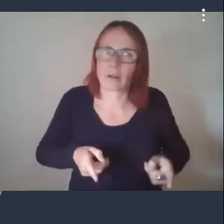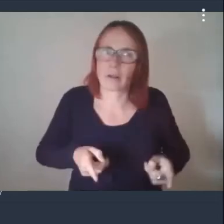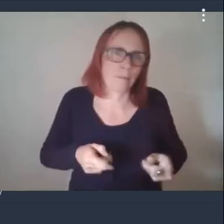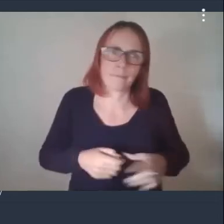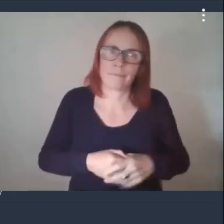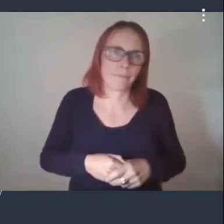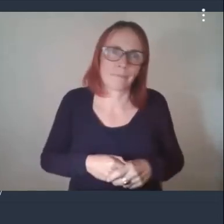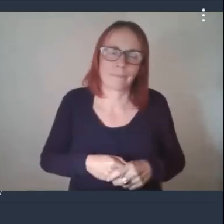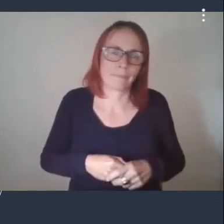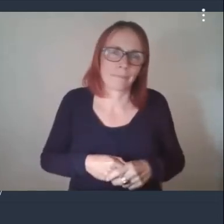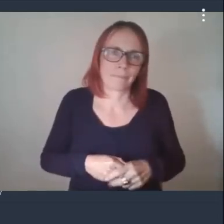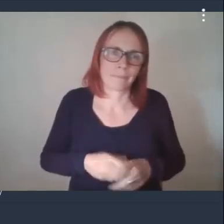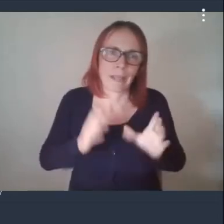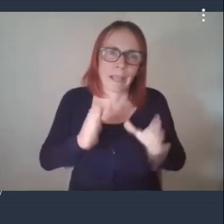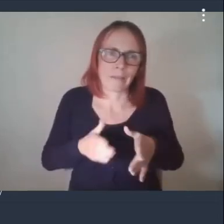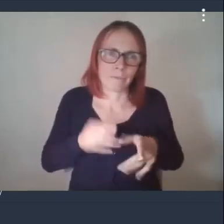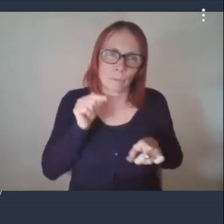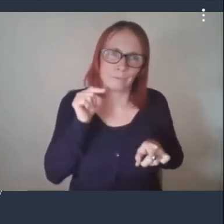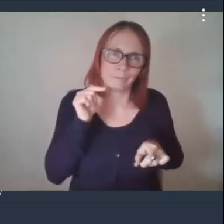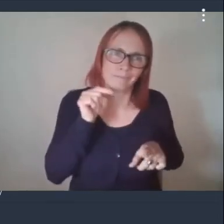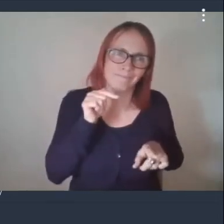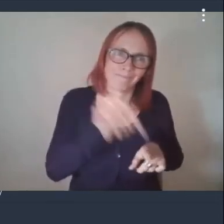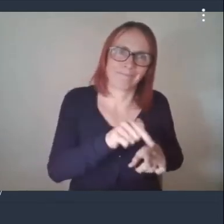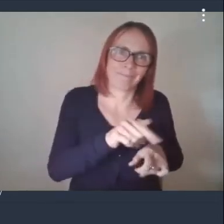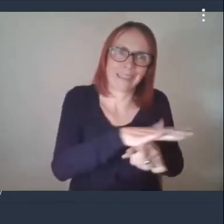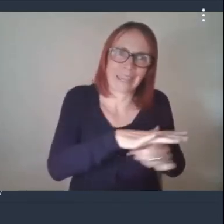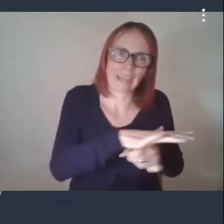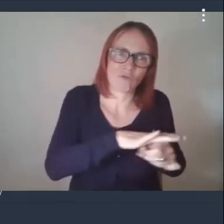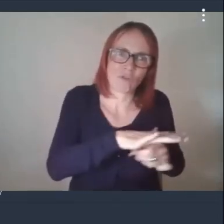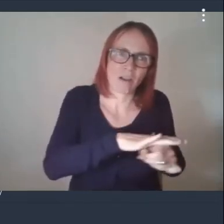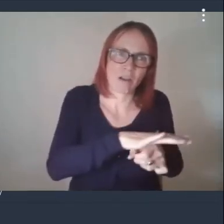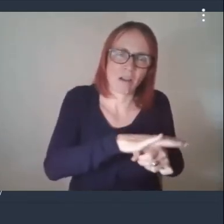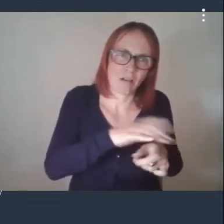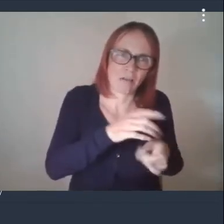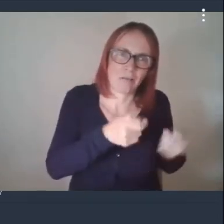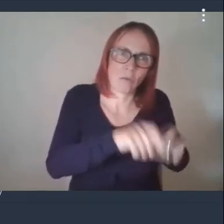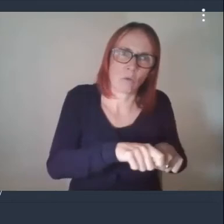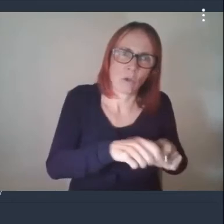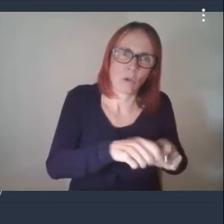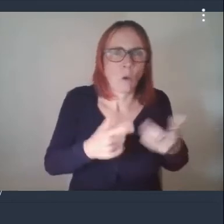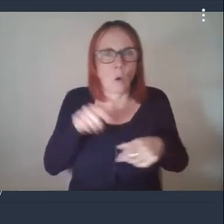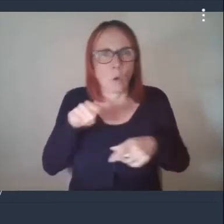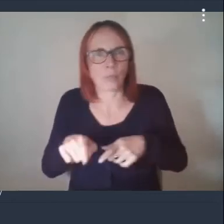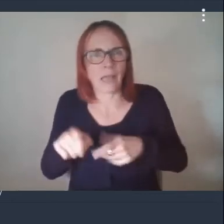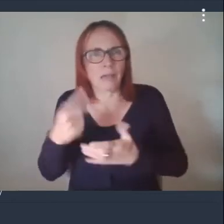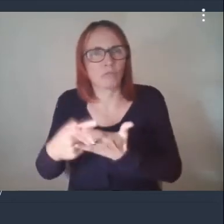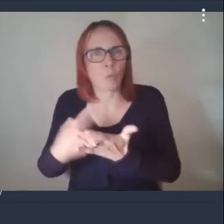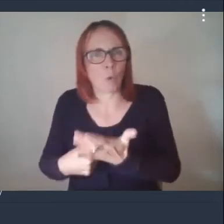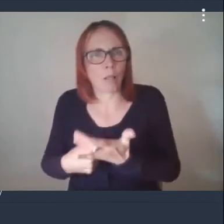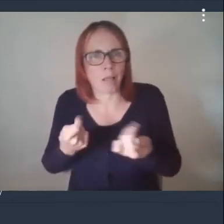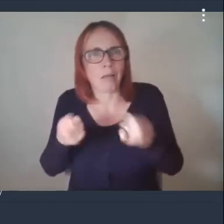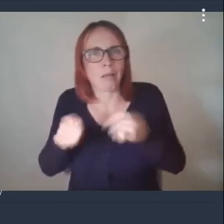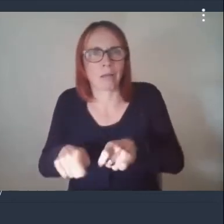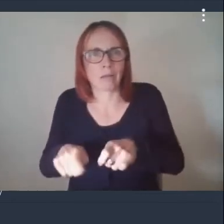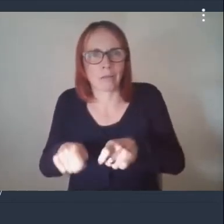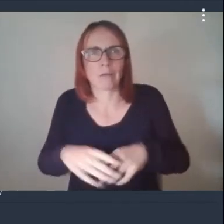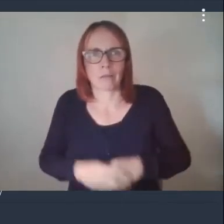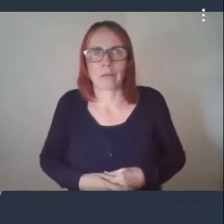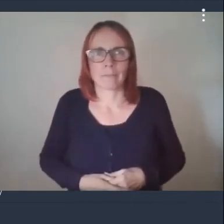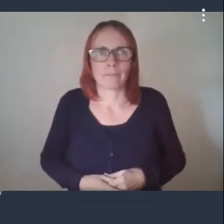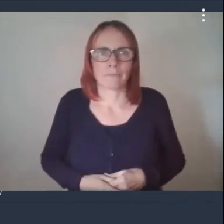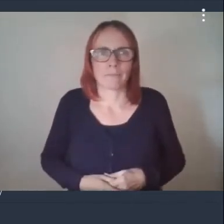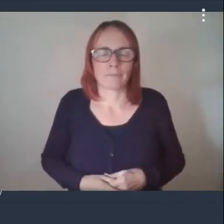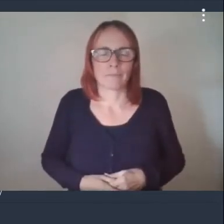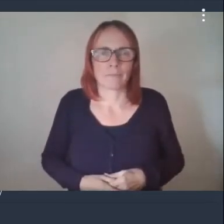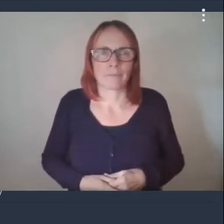specific areas or specific rules and i mean the the suggestion today about um in england